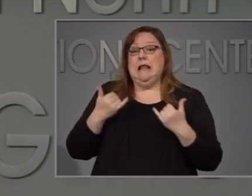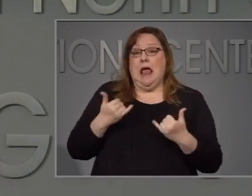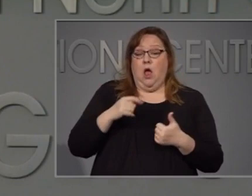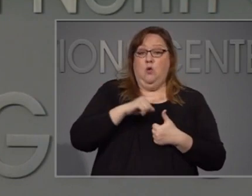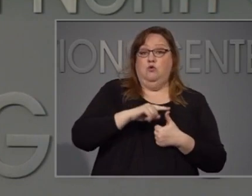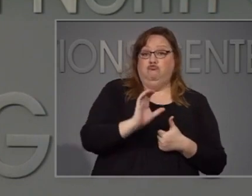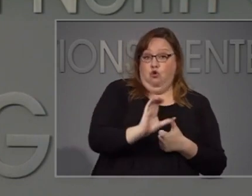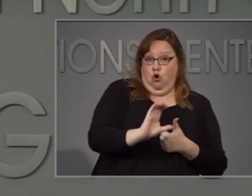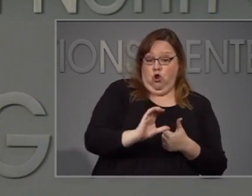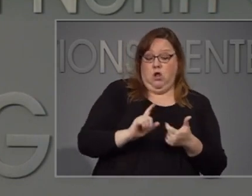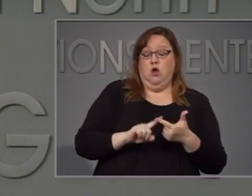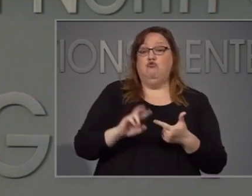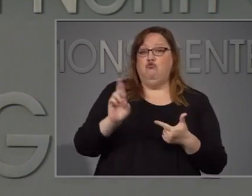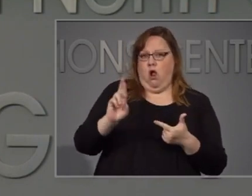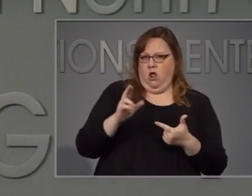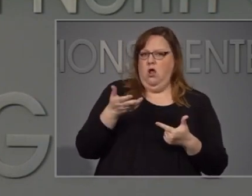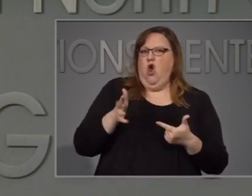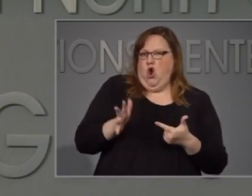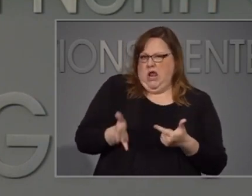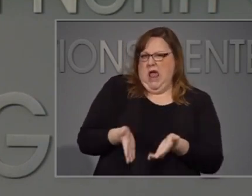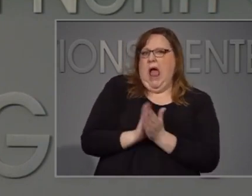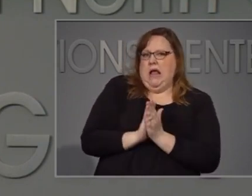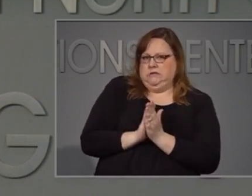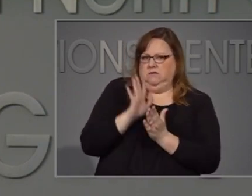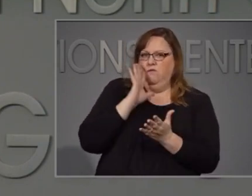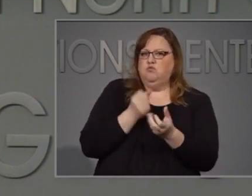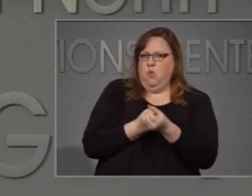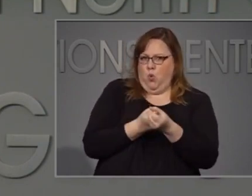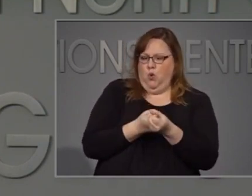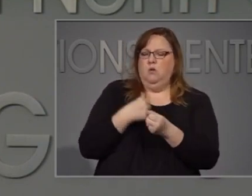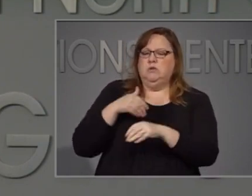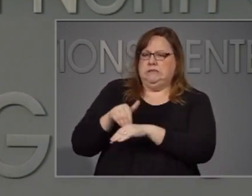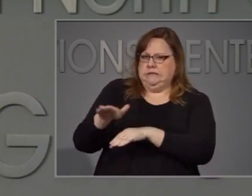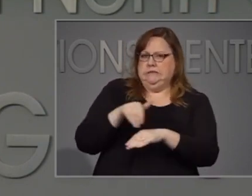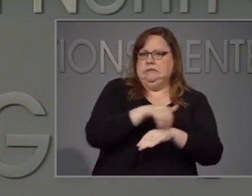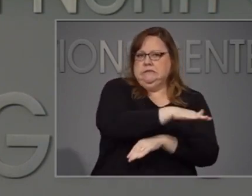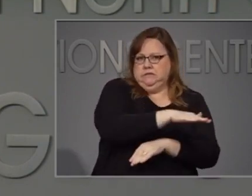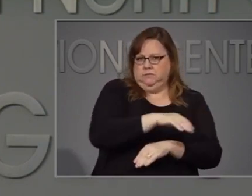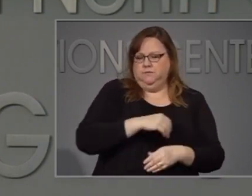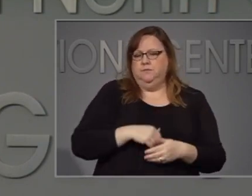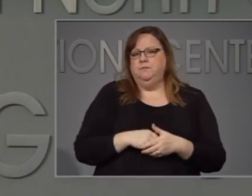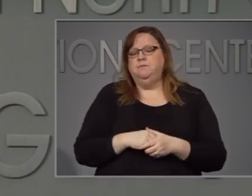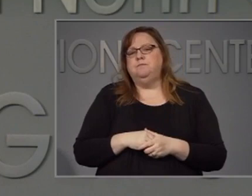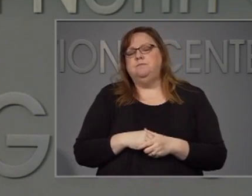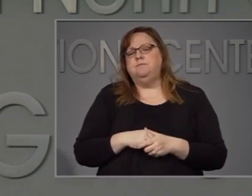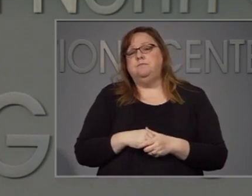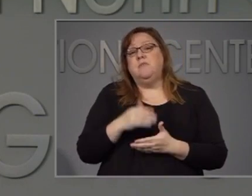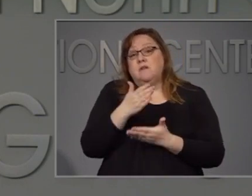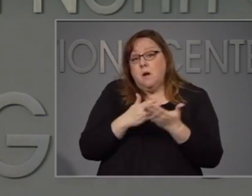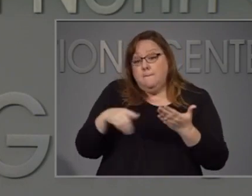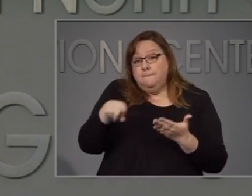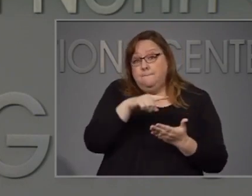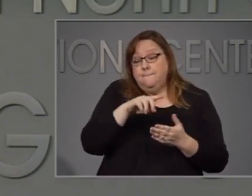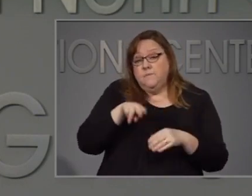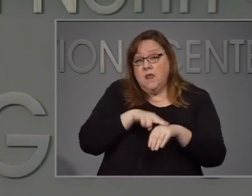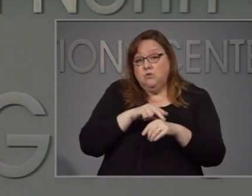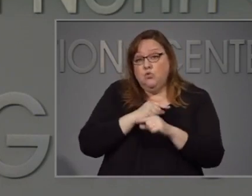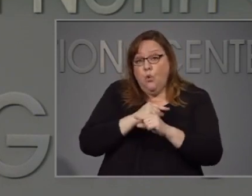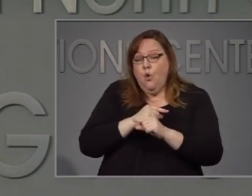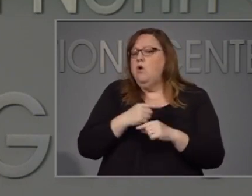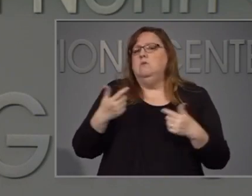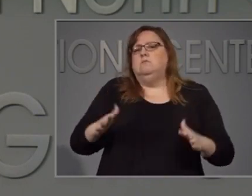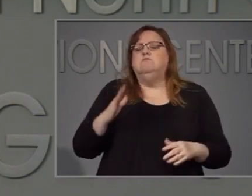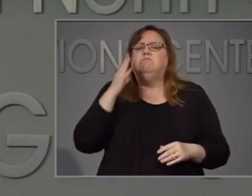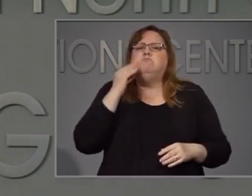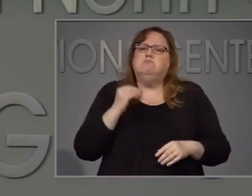from Raleigh for assistance. Some of these Guardsmen are trained in how